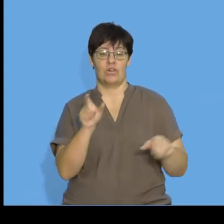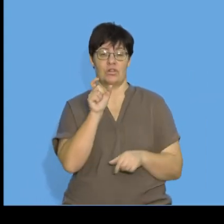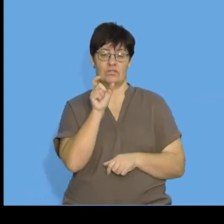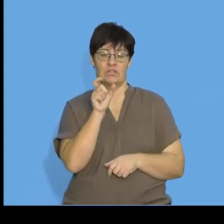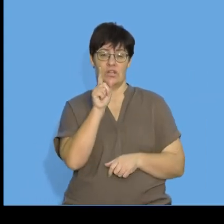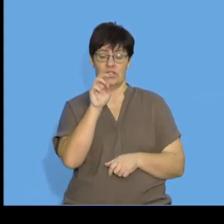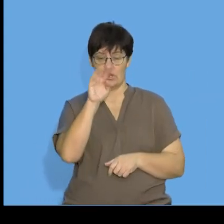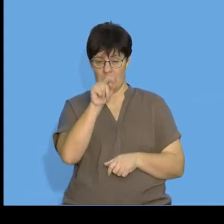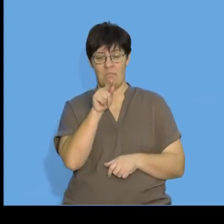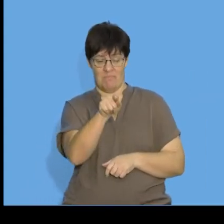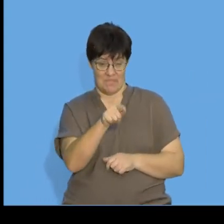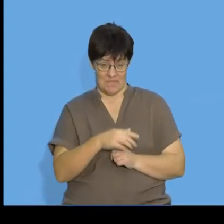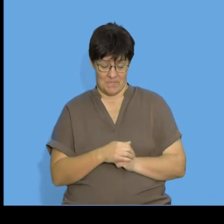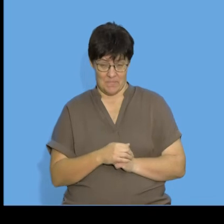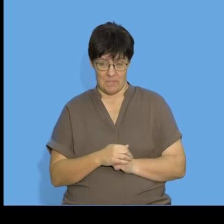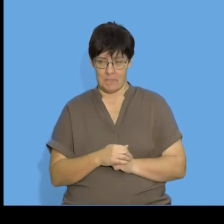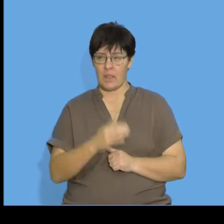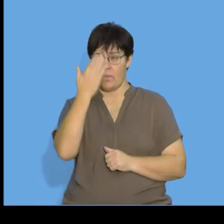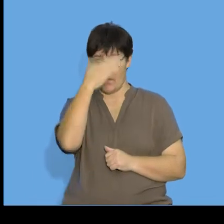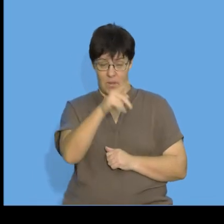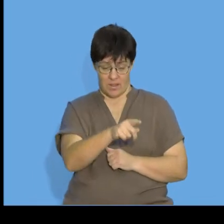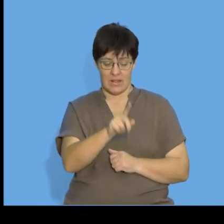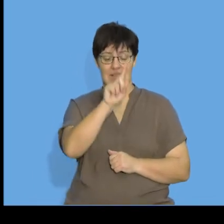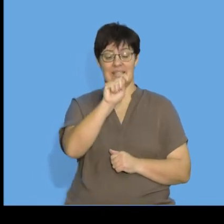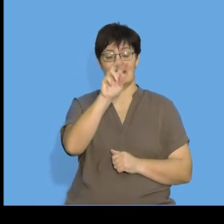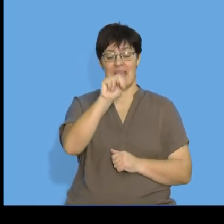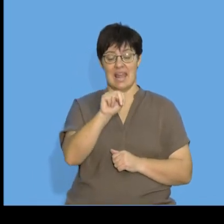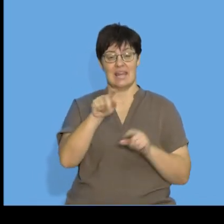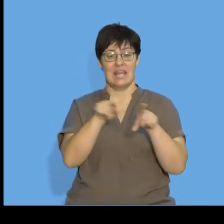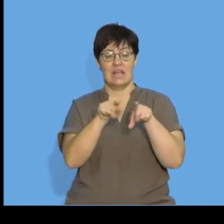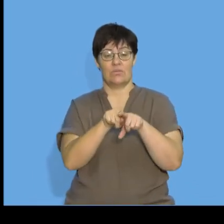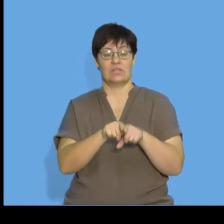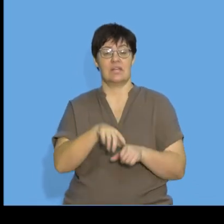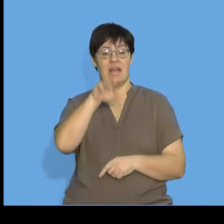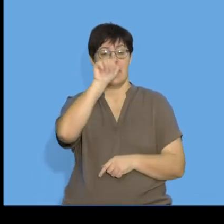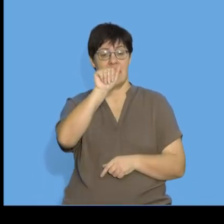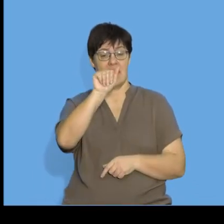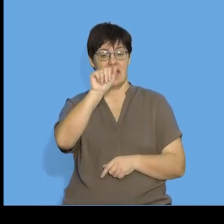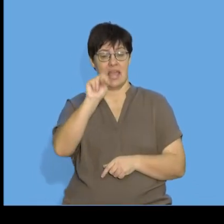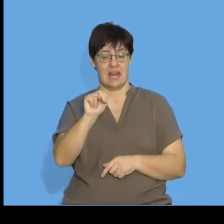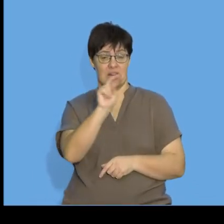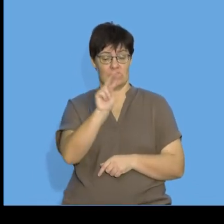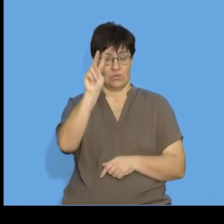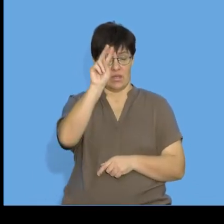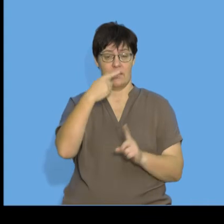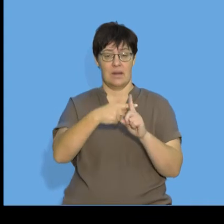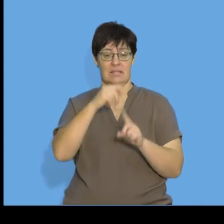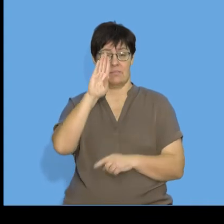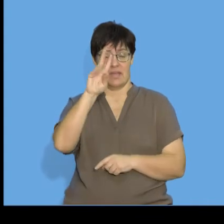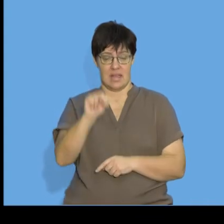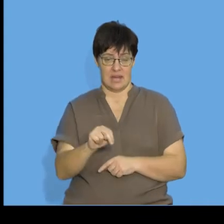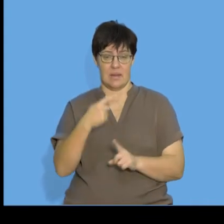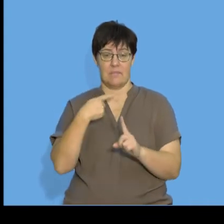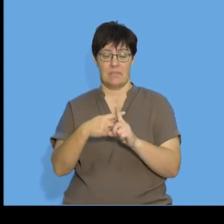of the following sequence we know that we need it to be tn is equal to an squared plus bn